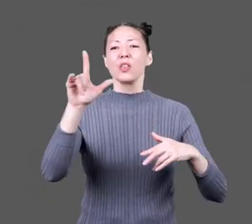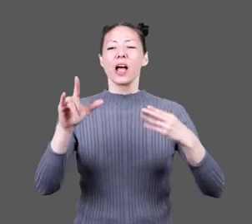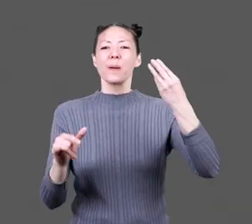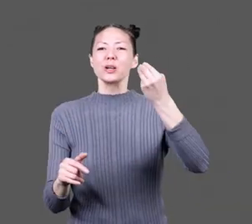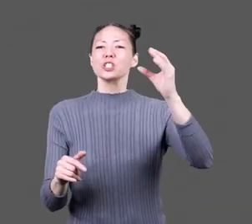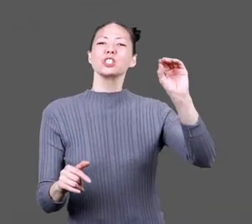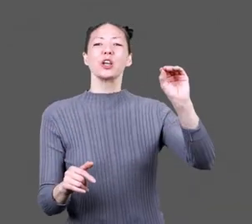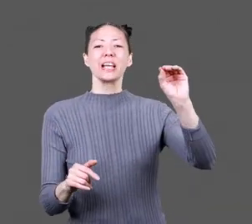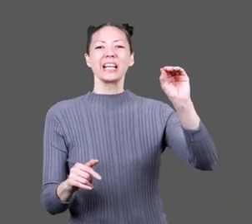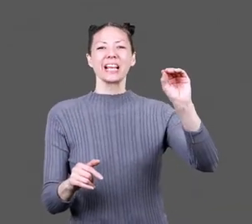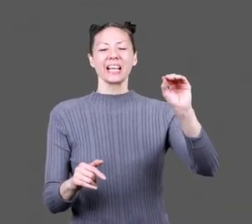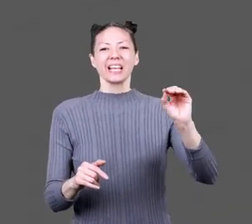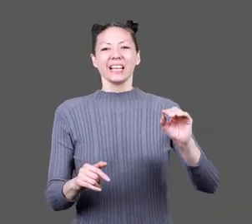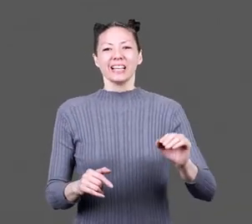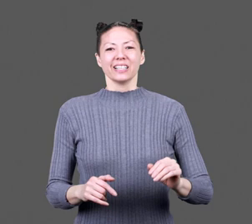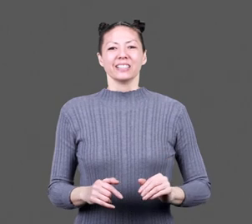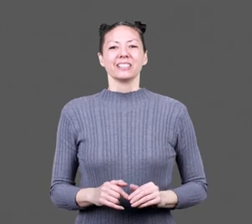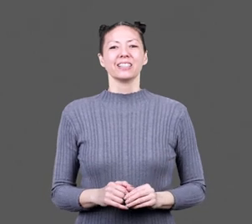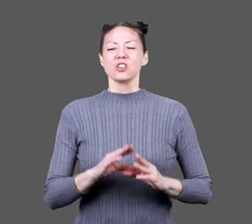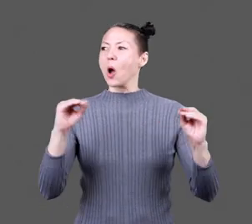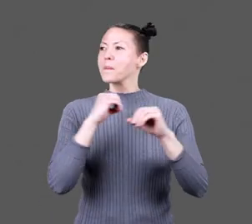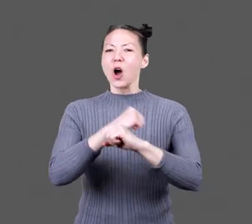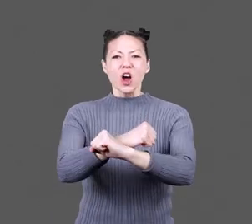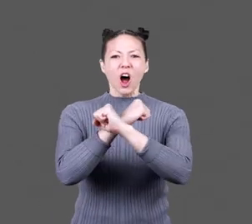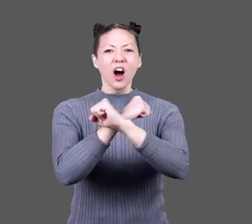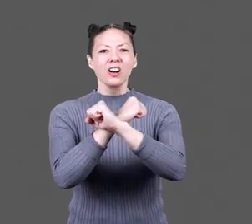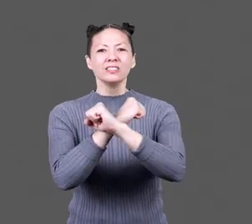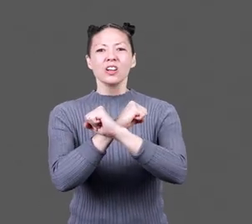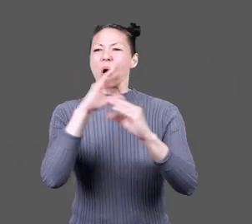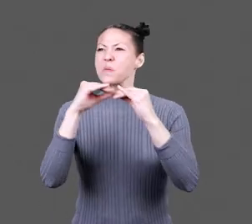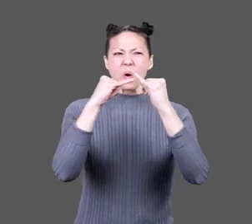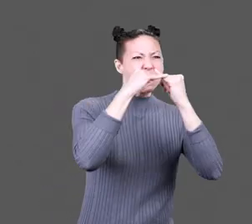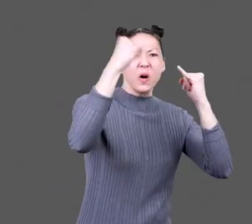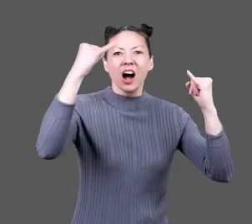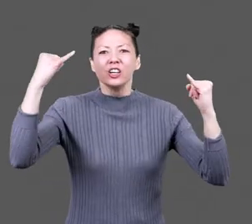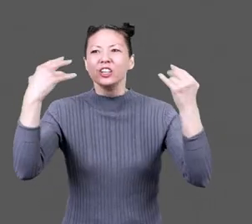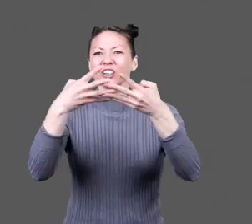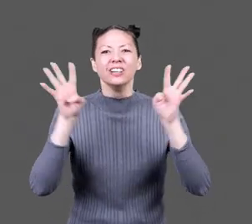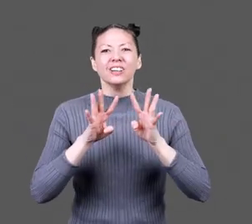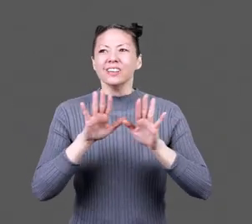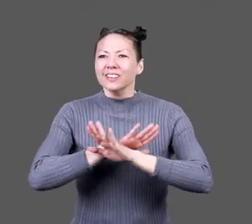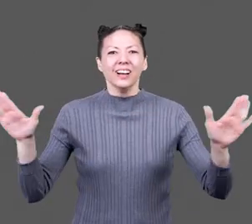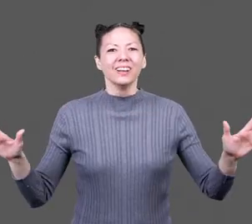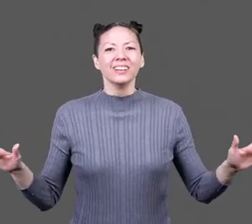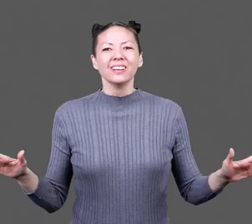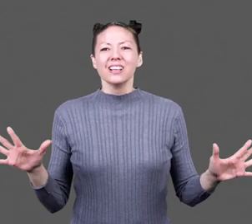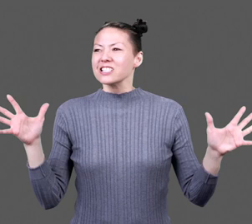Utah, Illinois, and Missouri. No more armed guards. No more barbed wire.